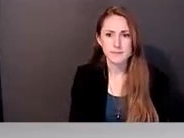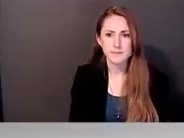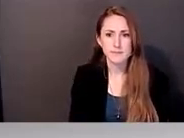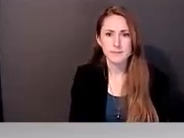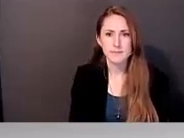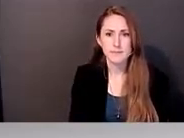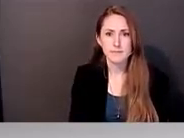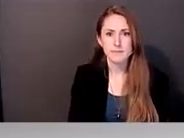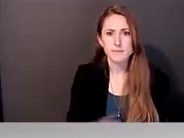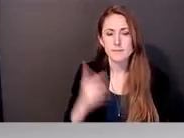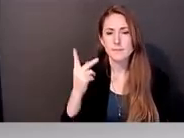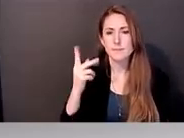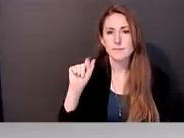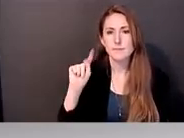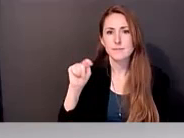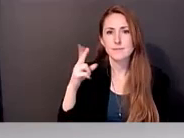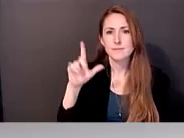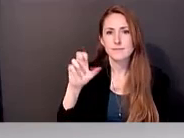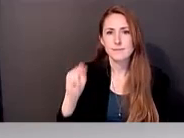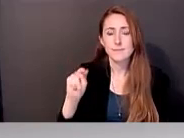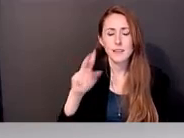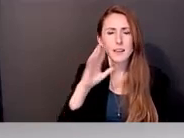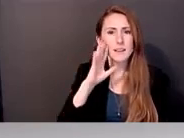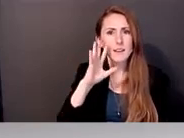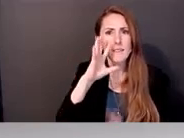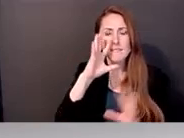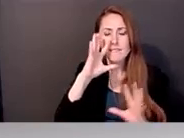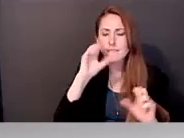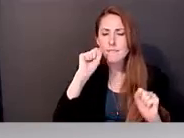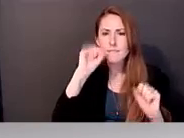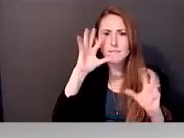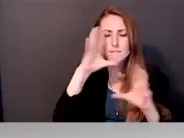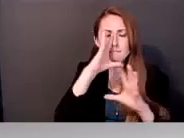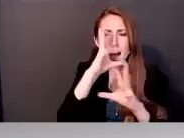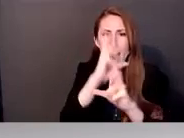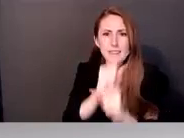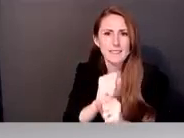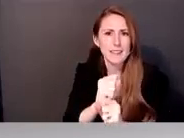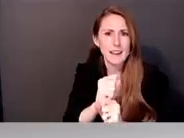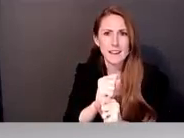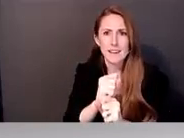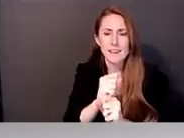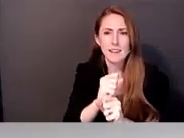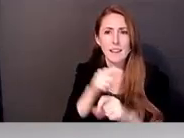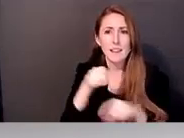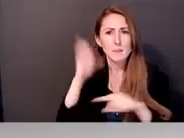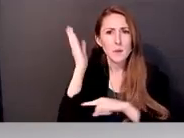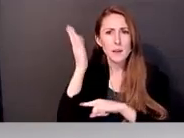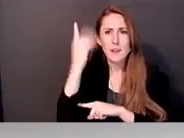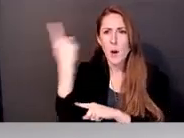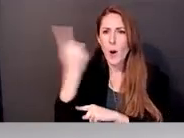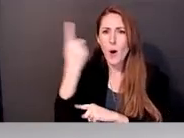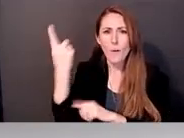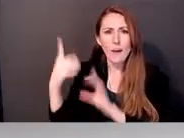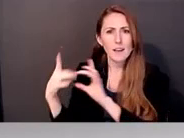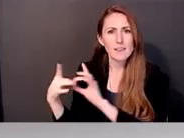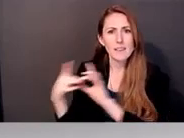It's so fascinating how so much of so many of these presentations goes back to relationships. Um,